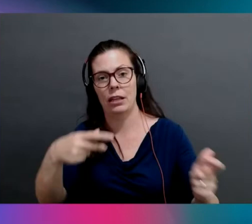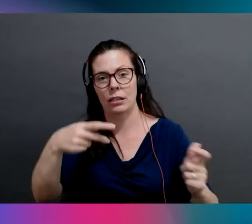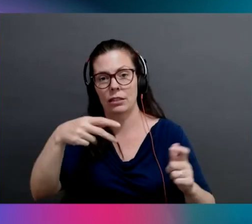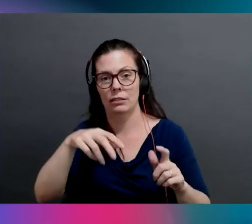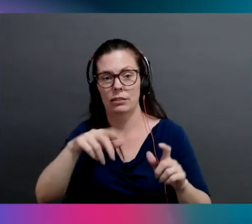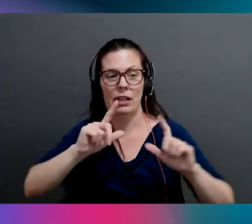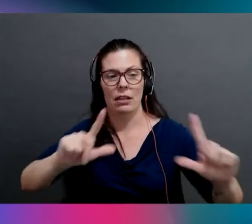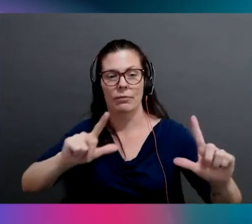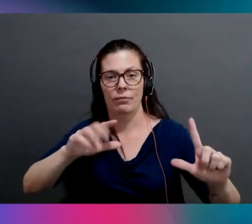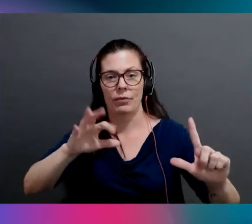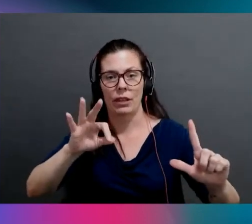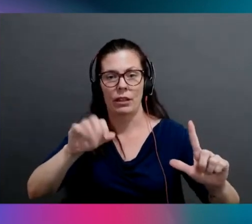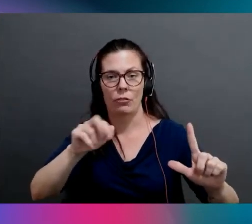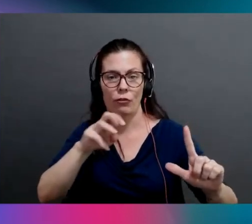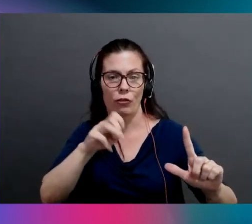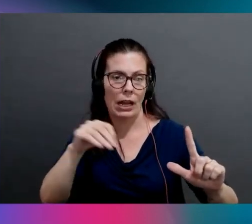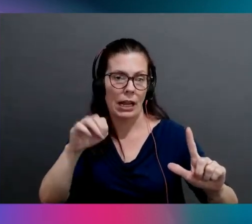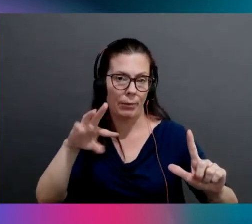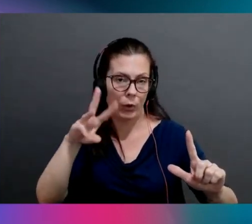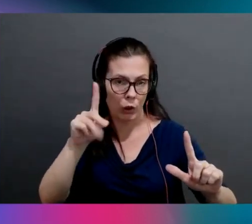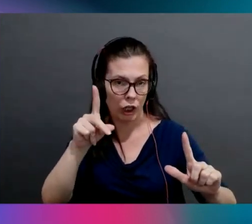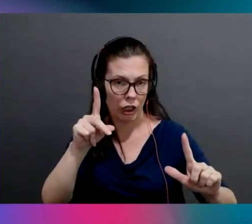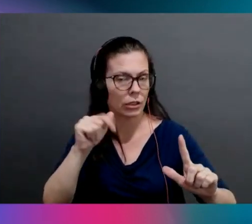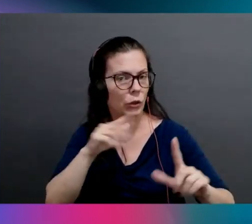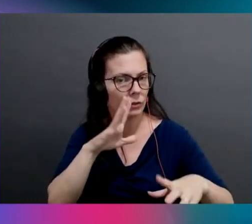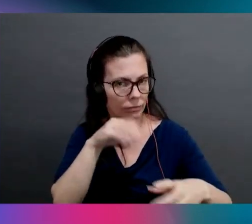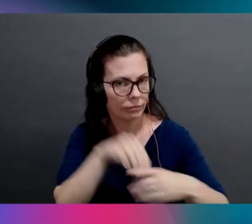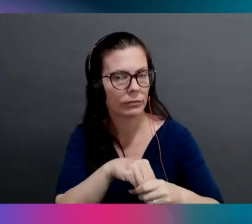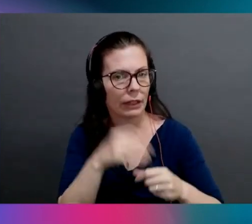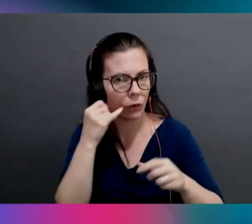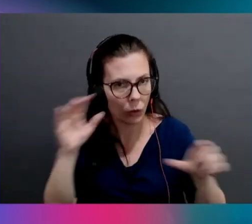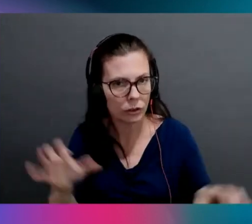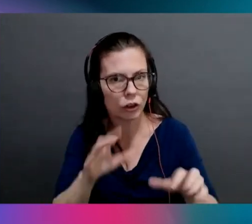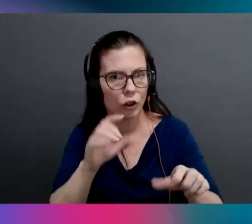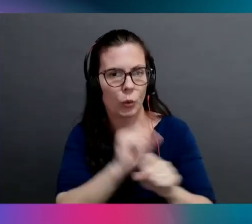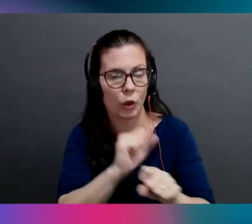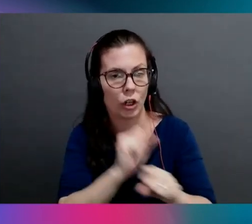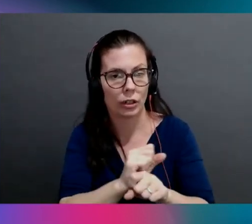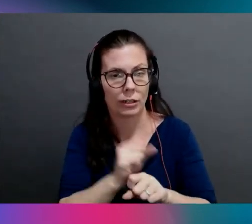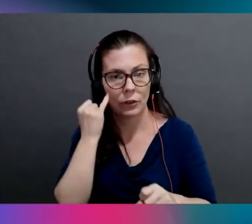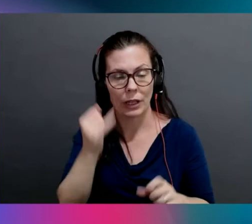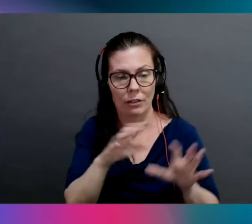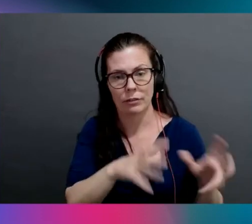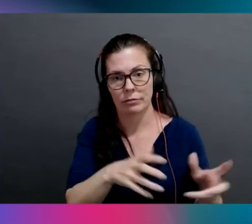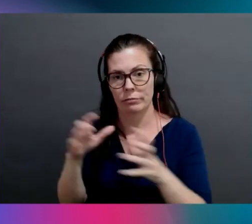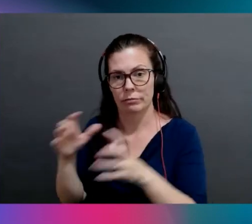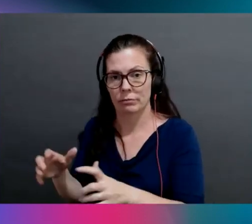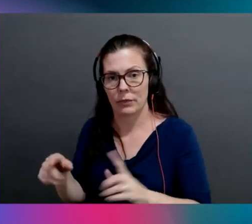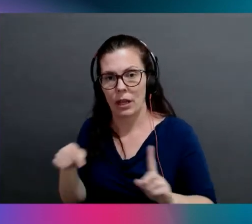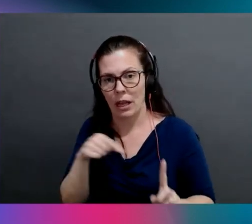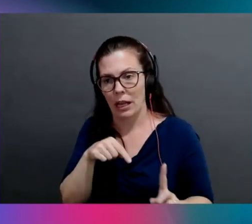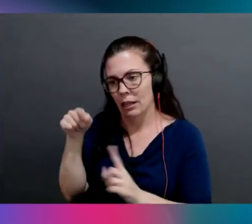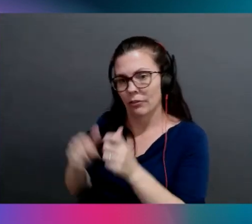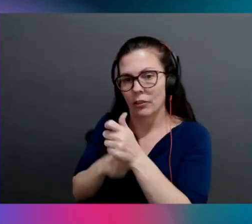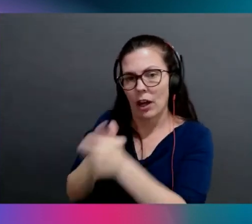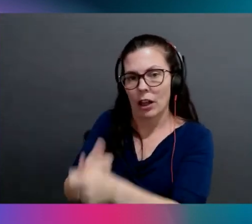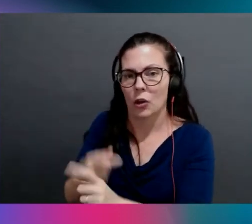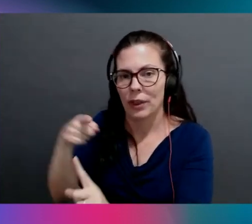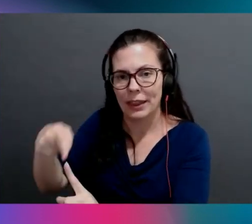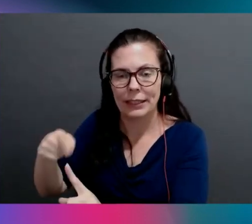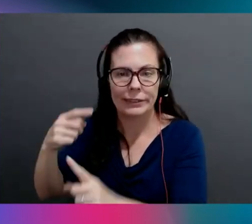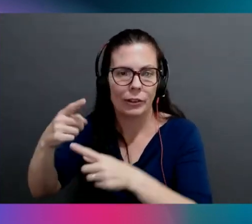of have to like buy into if you want to get, you know, work done. And if you have two teams, you know, if you follow one tutorial or half of one tutorial in